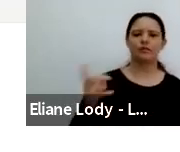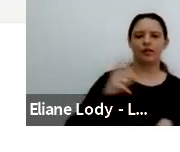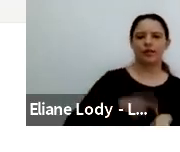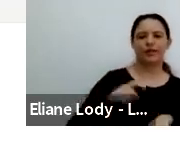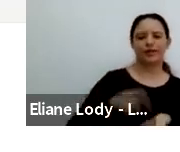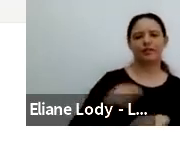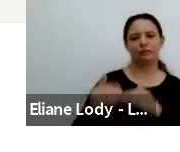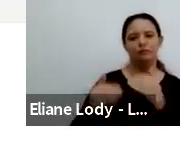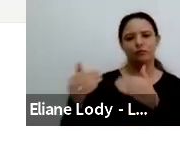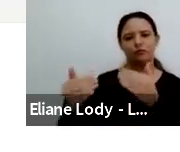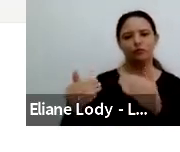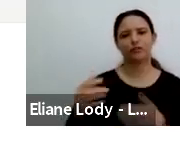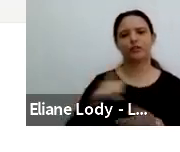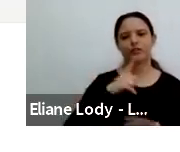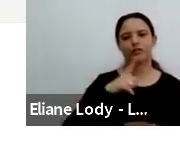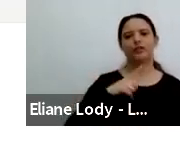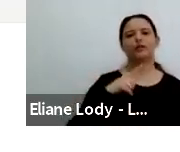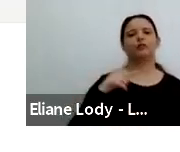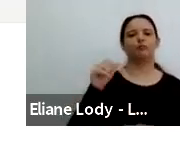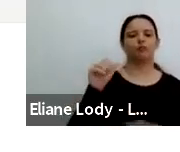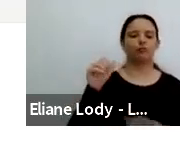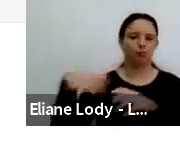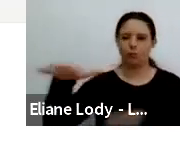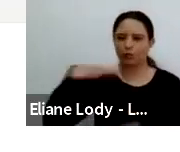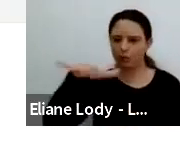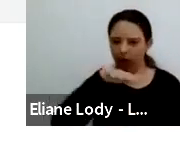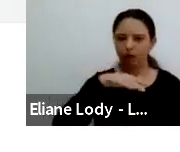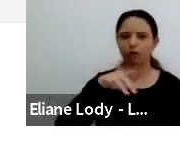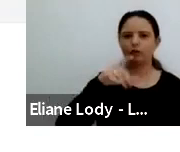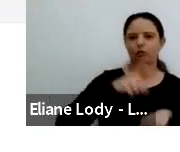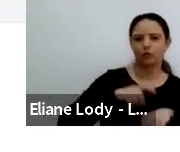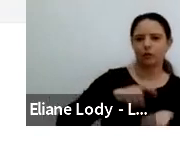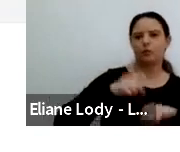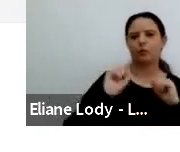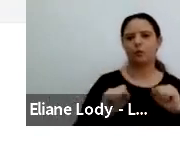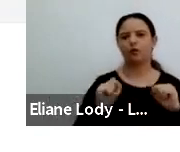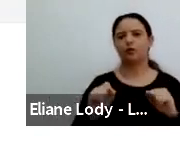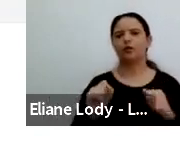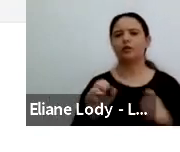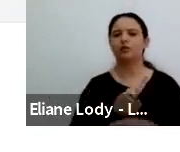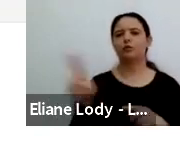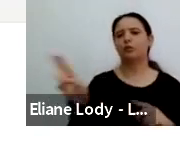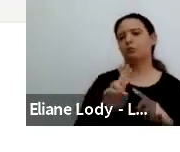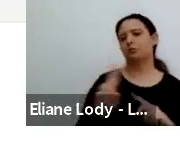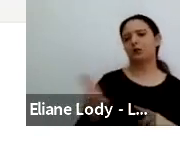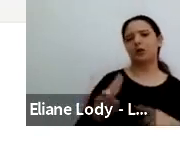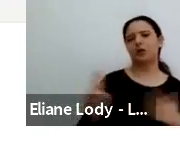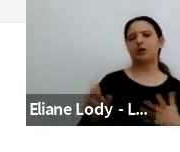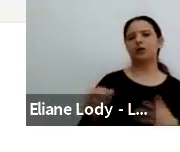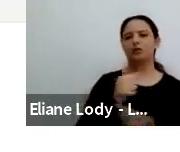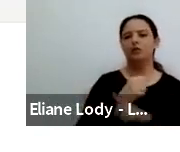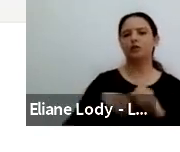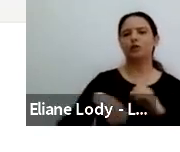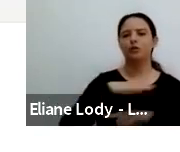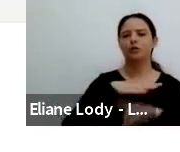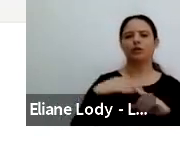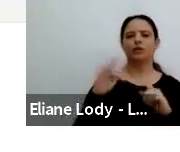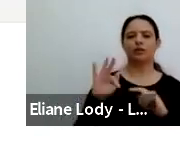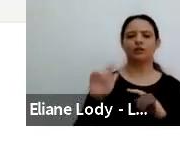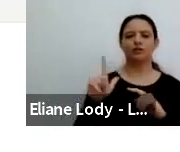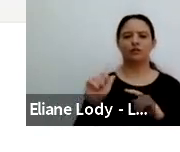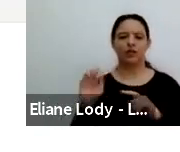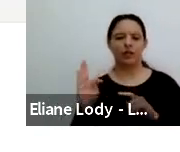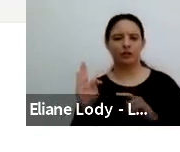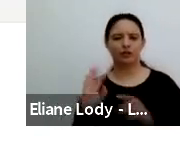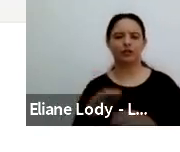can also be illuminated by Bruno Latour's flat sociology of associations. That localizes the global, seeing